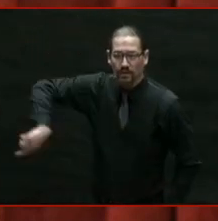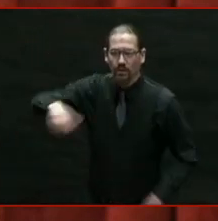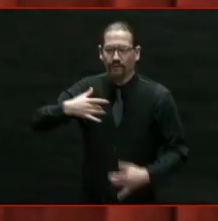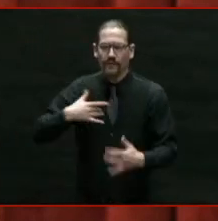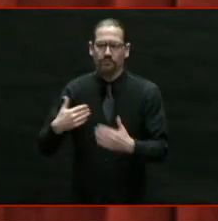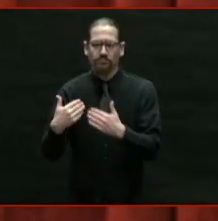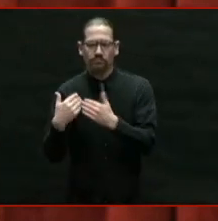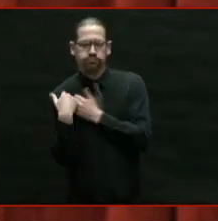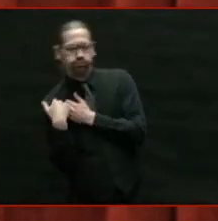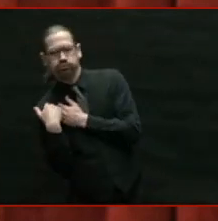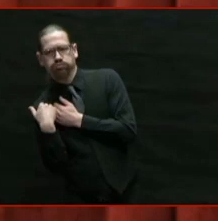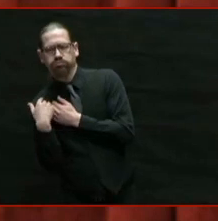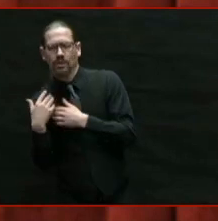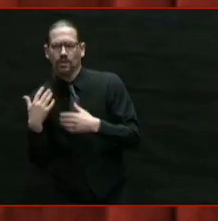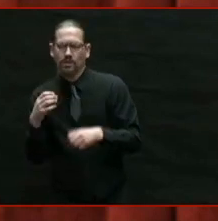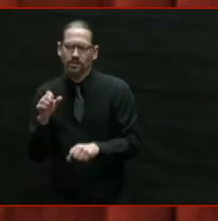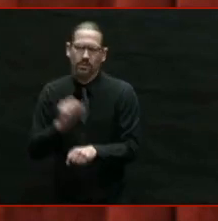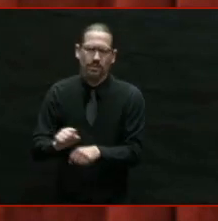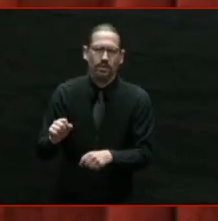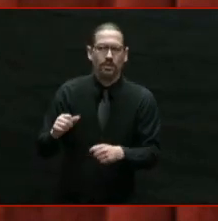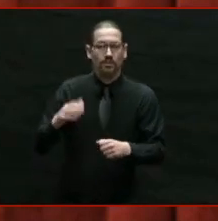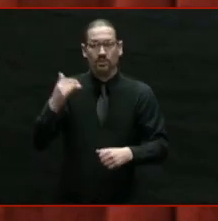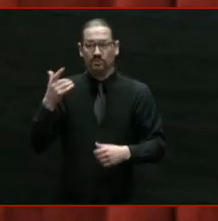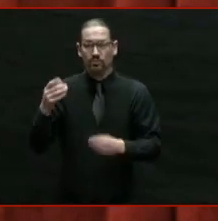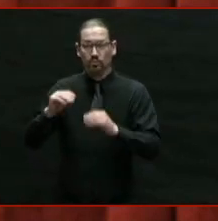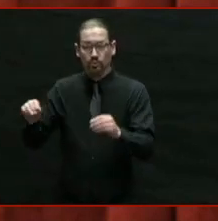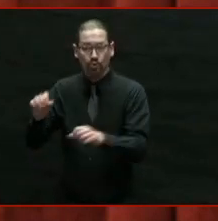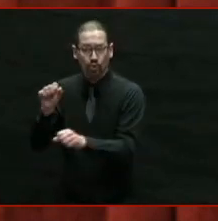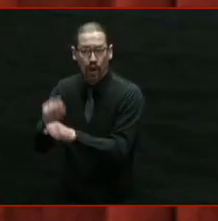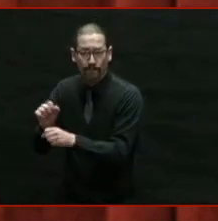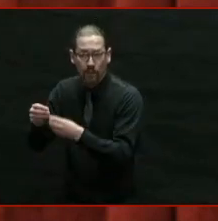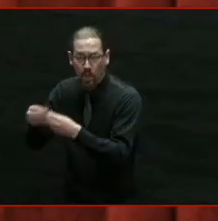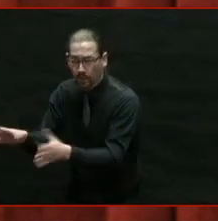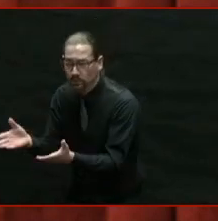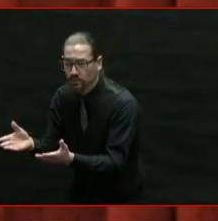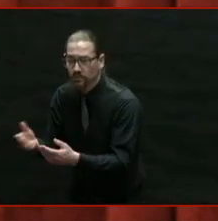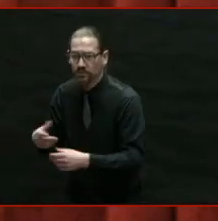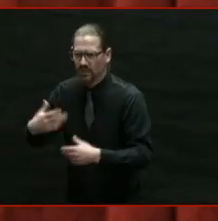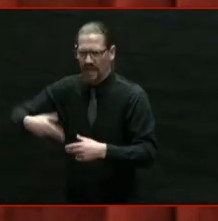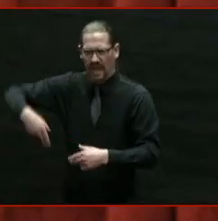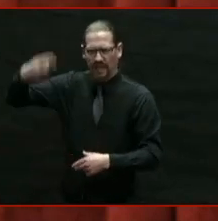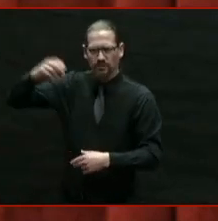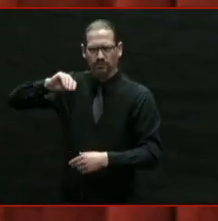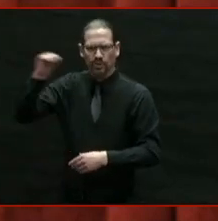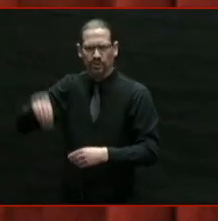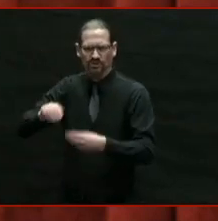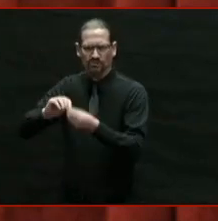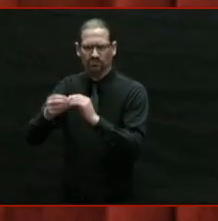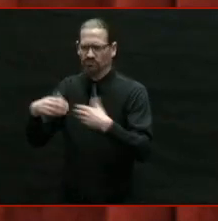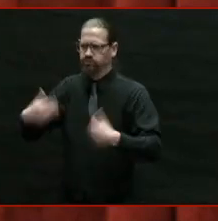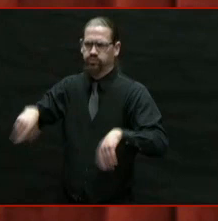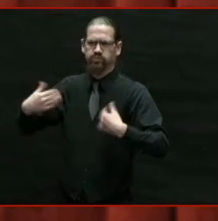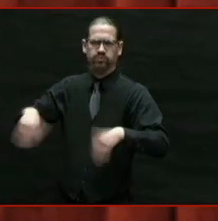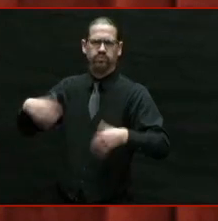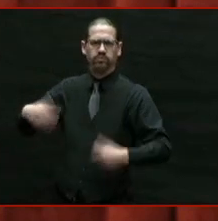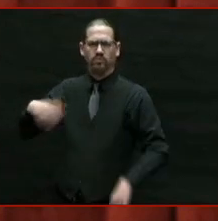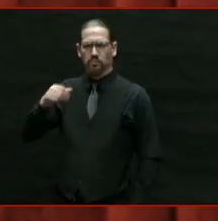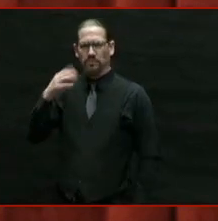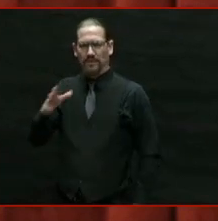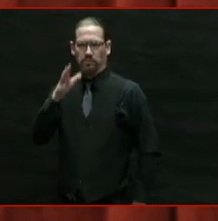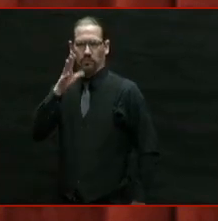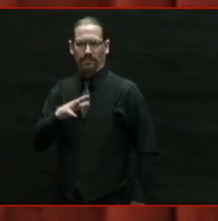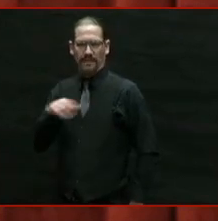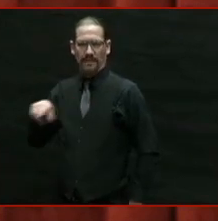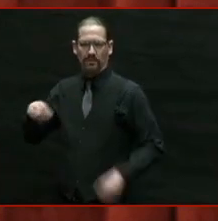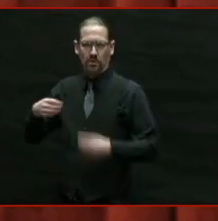Women have lost jobs in record numbers. Women are disproportionately on the front